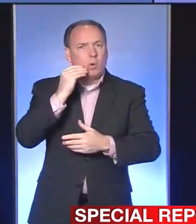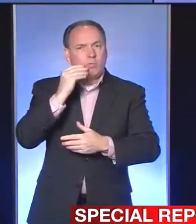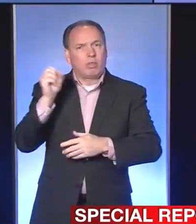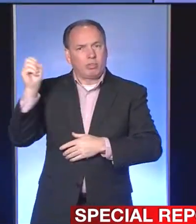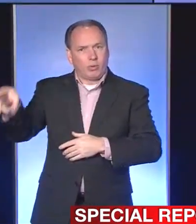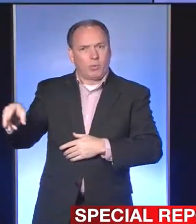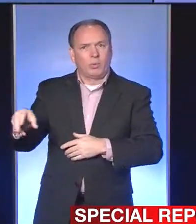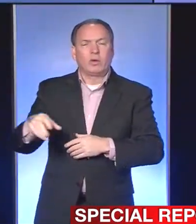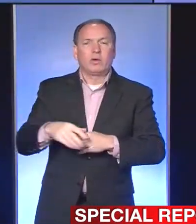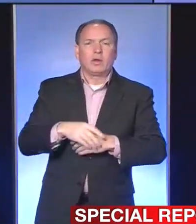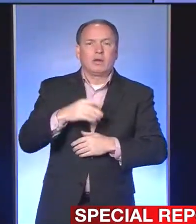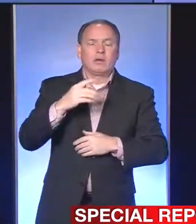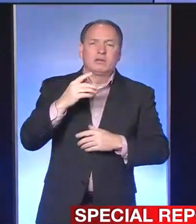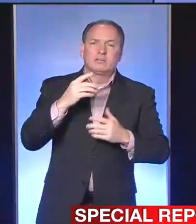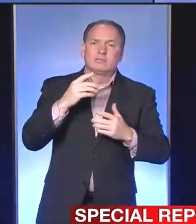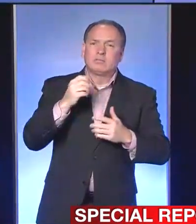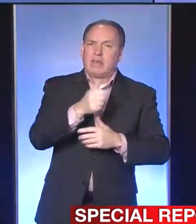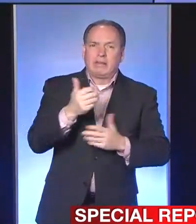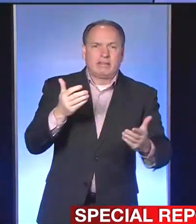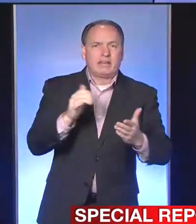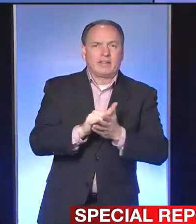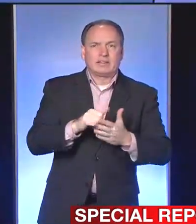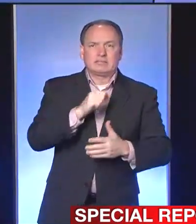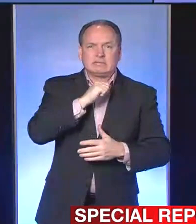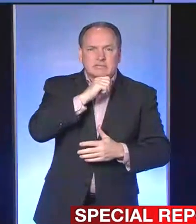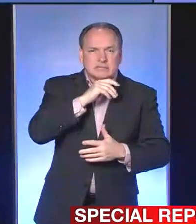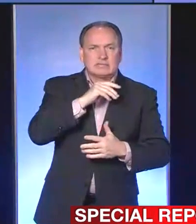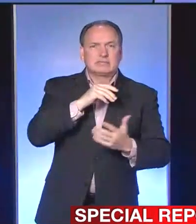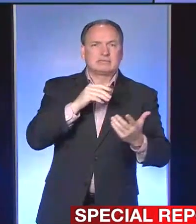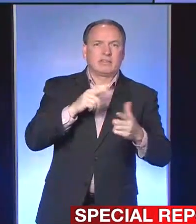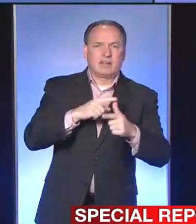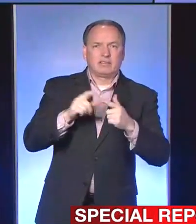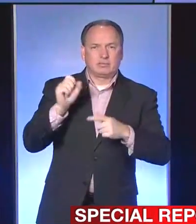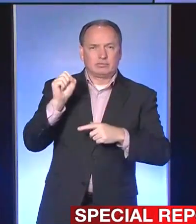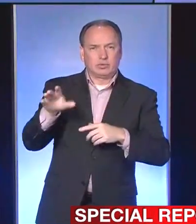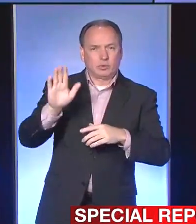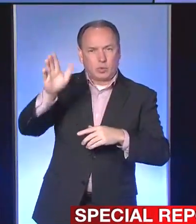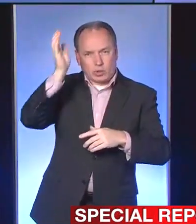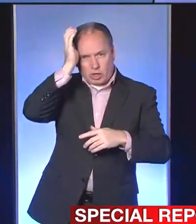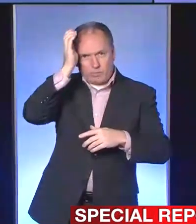that anything that's contaminated would then go into your own garbage and out to the trash.